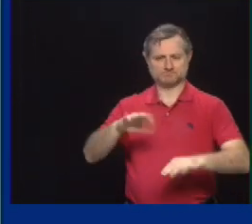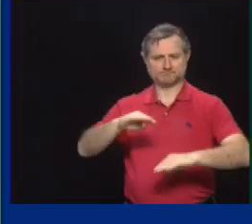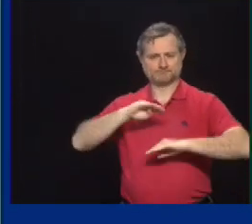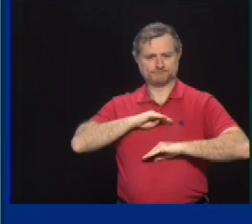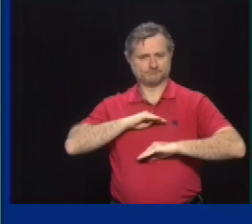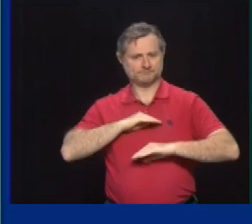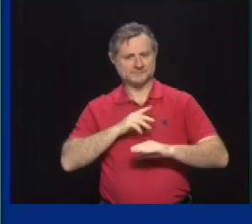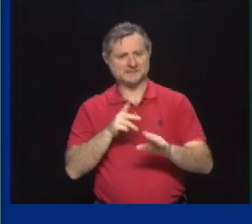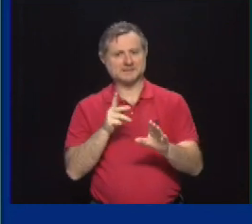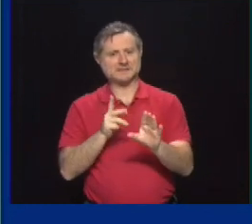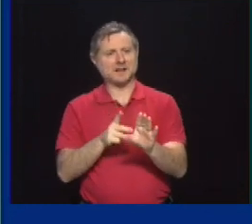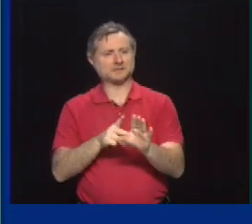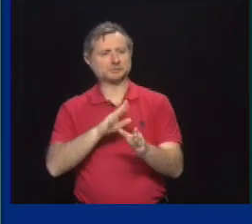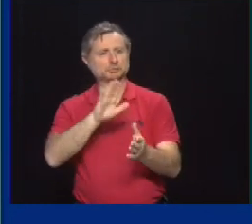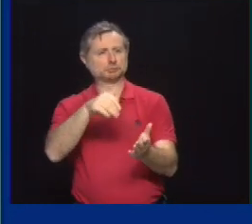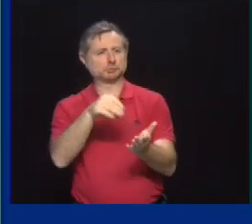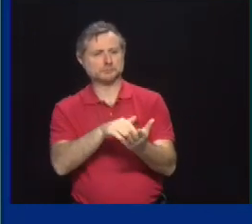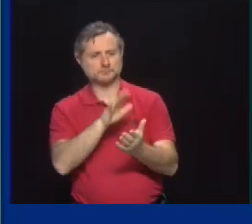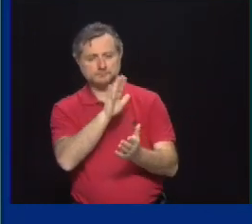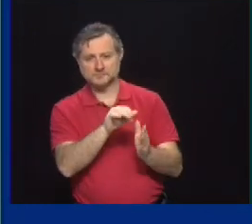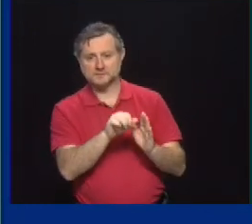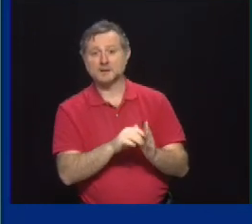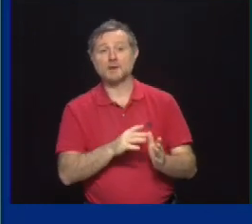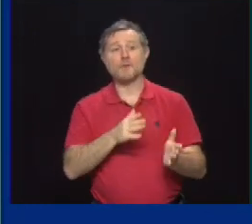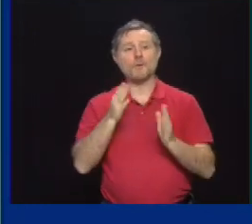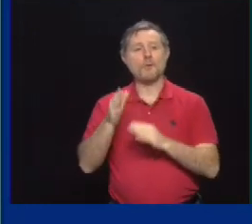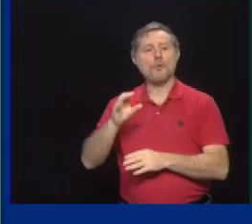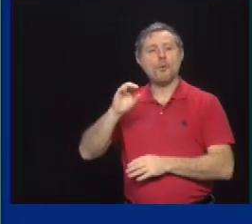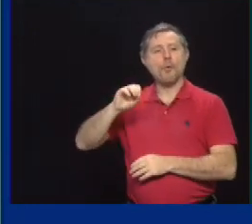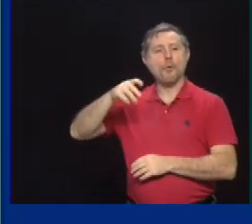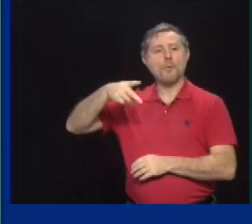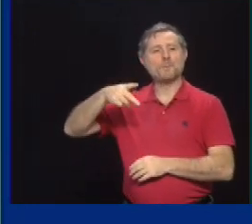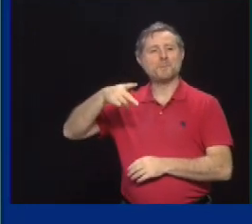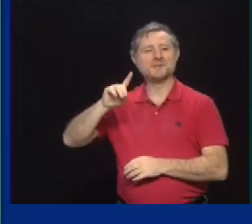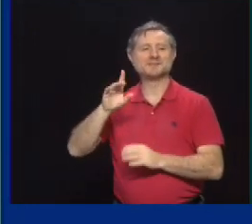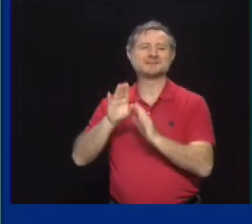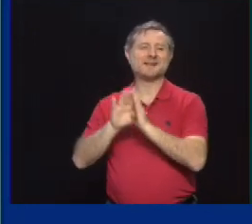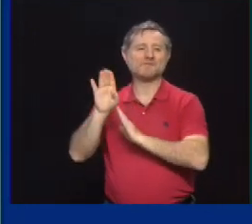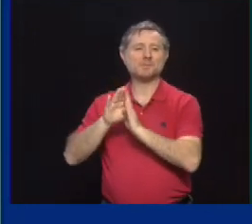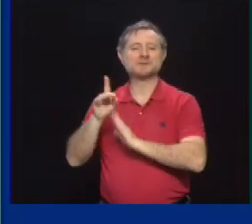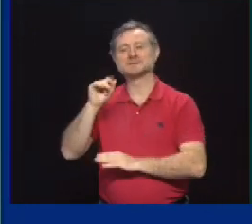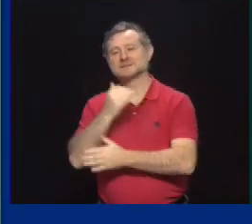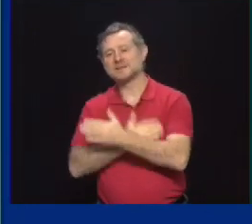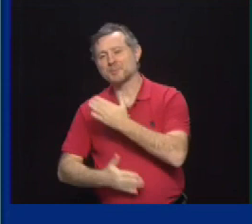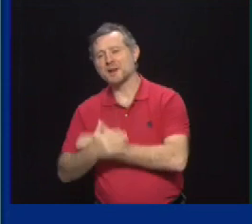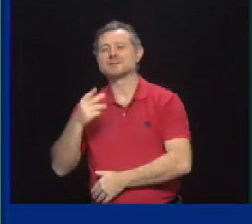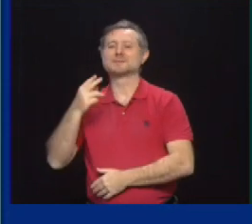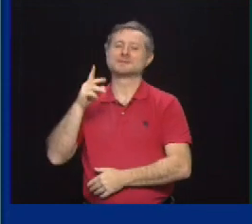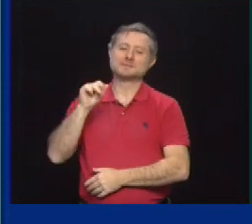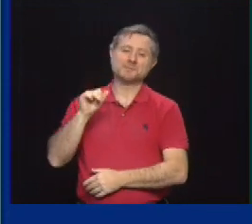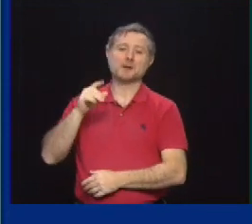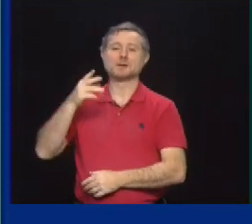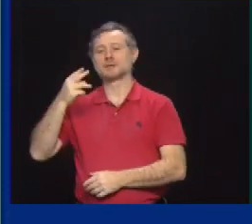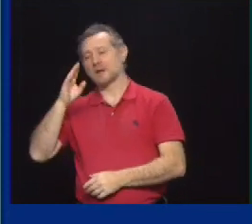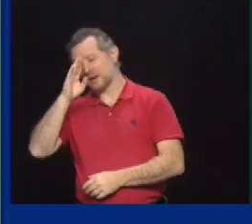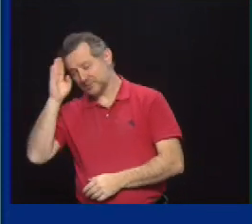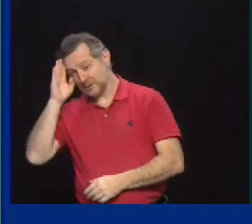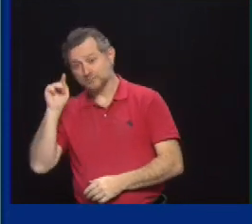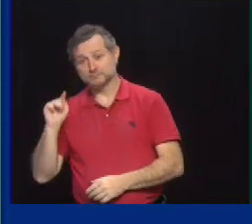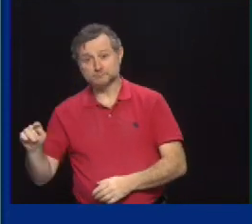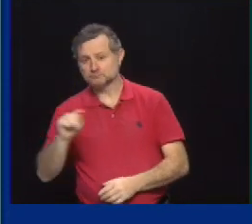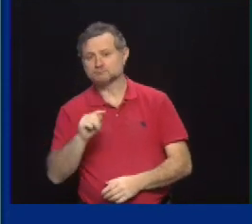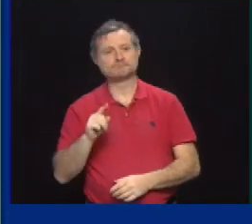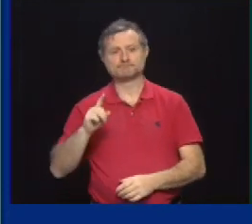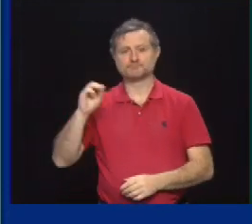office for people with developmental disabilities and our hospitals there already 100% vaccinated. That's incredible. So further proof that these